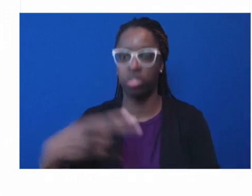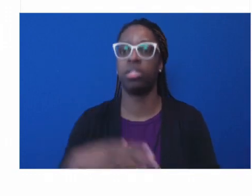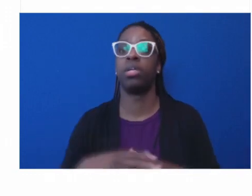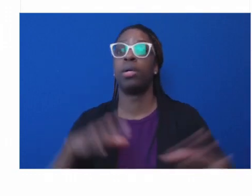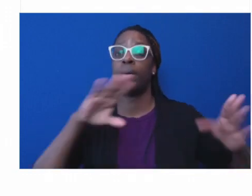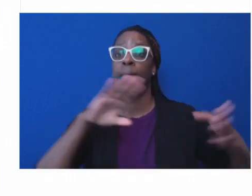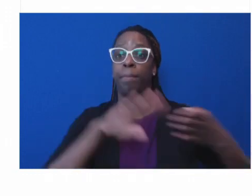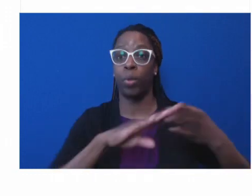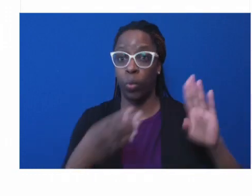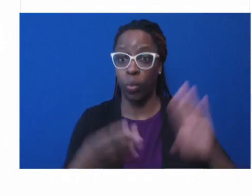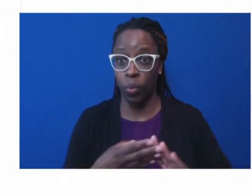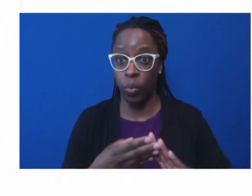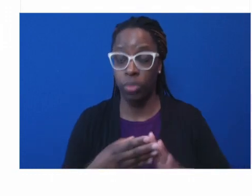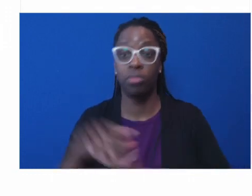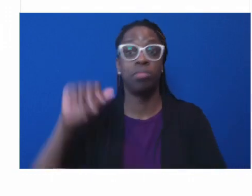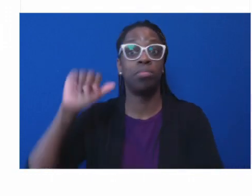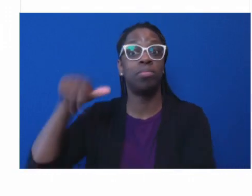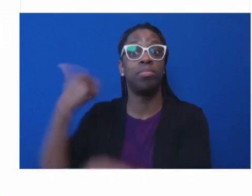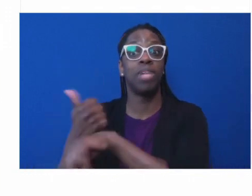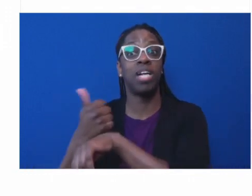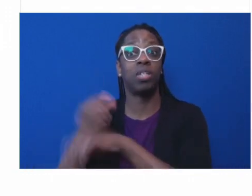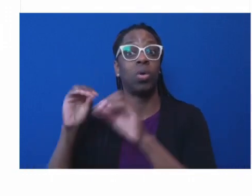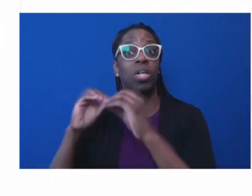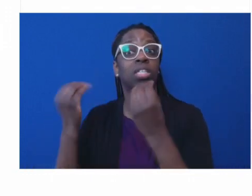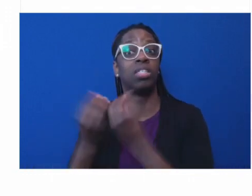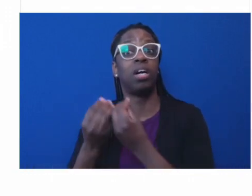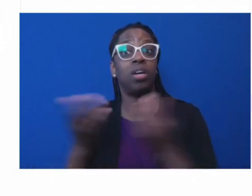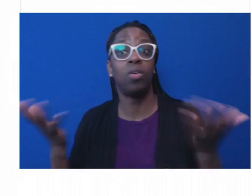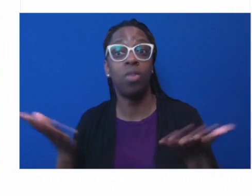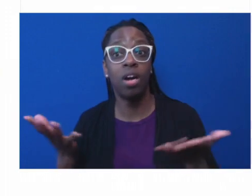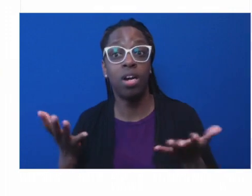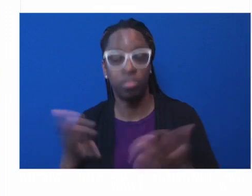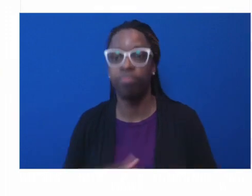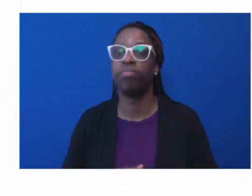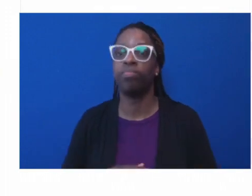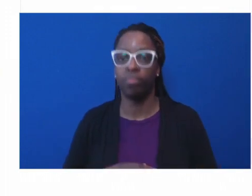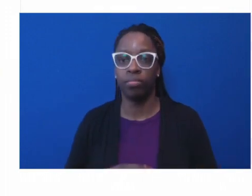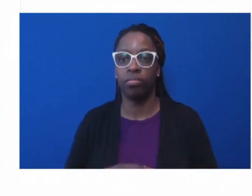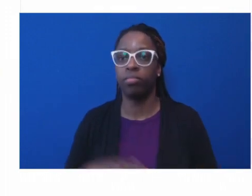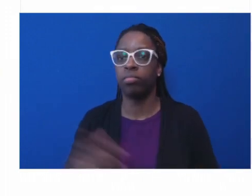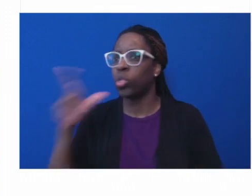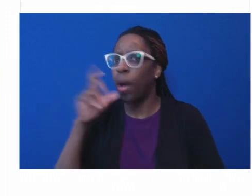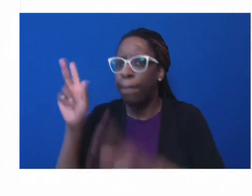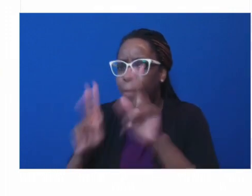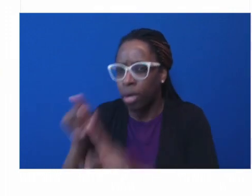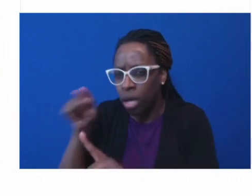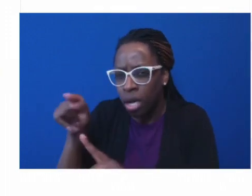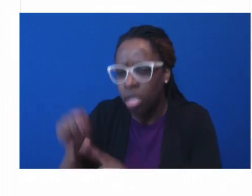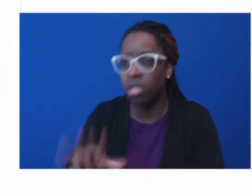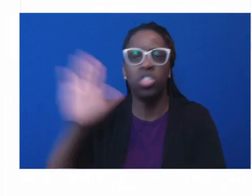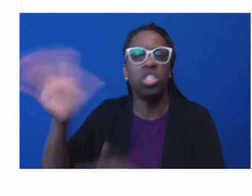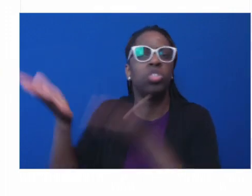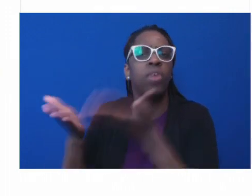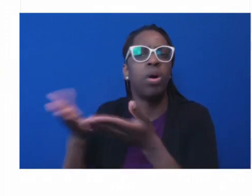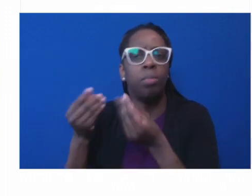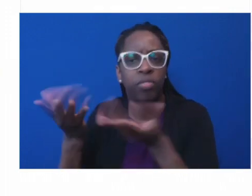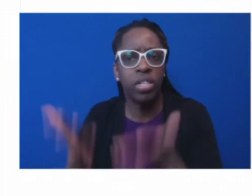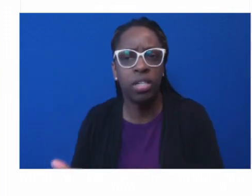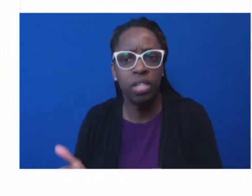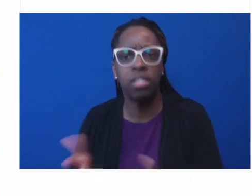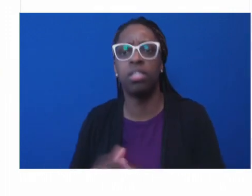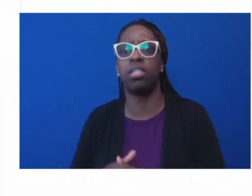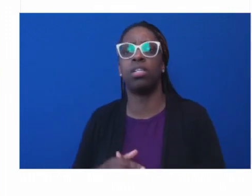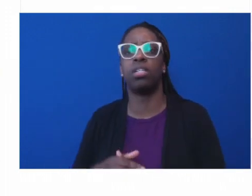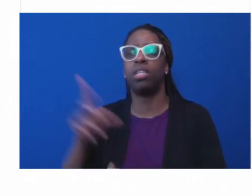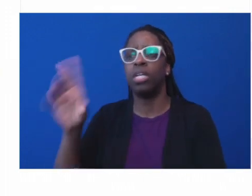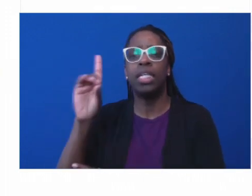Who are the customers or constituents they are serving, the demographic breakdown of those constituents, the types of services needed,